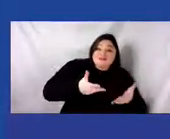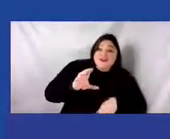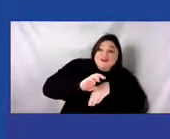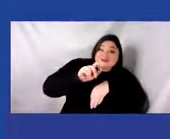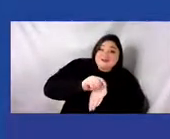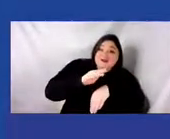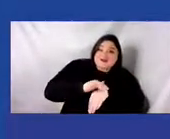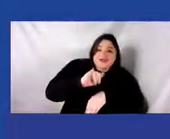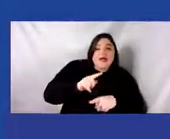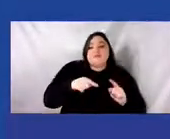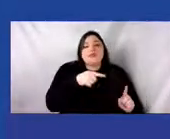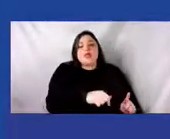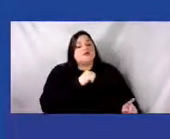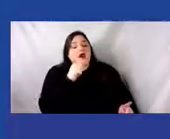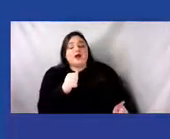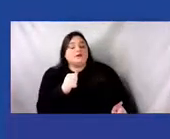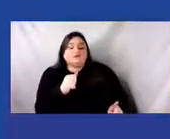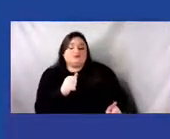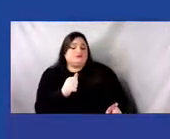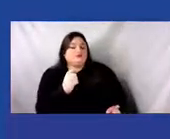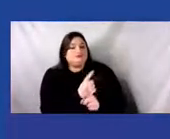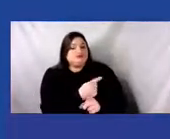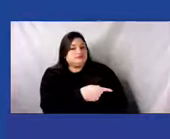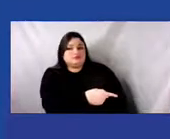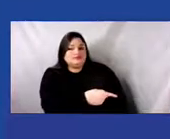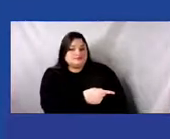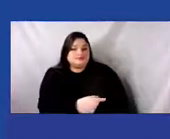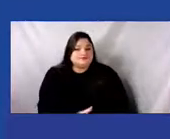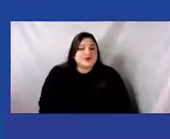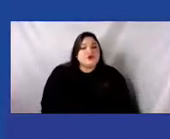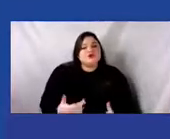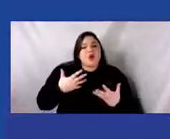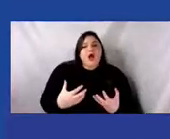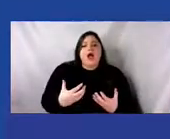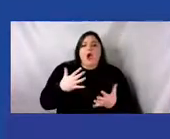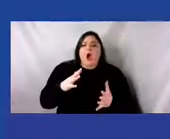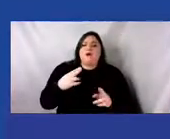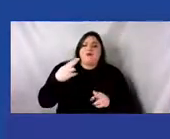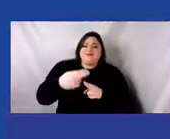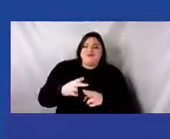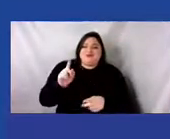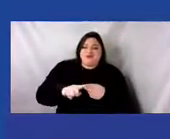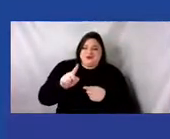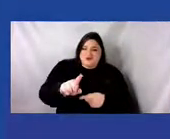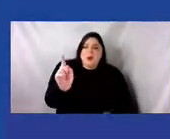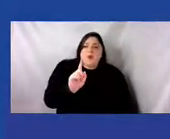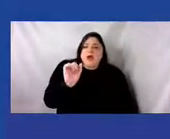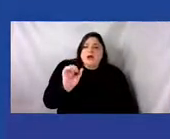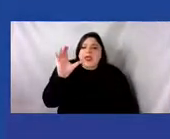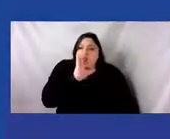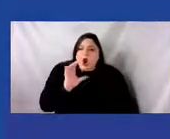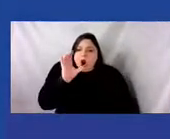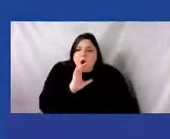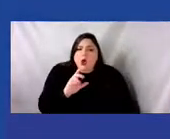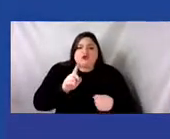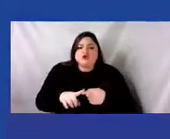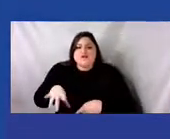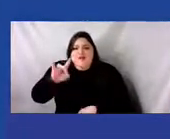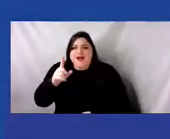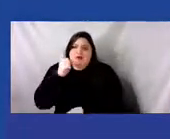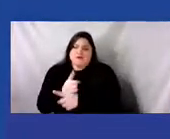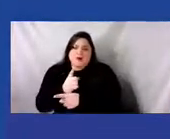I mention this so that you all can know where to look to learn more and also so that you can avoid receiving false information.